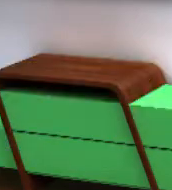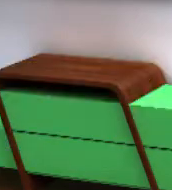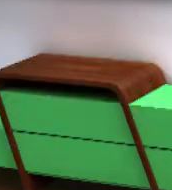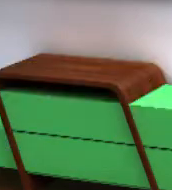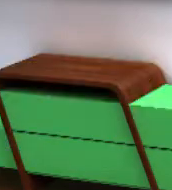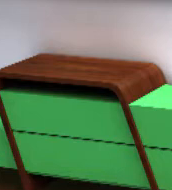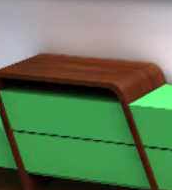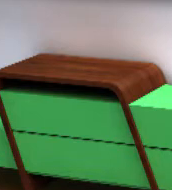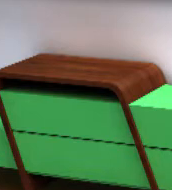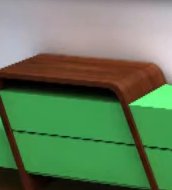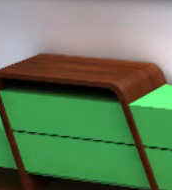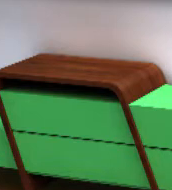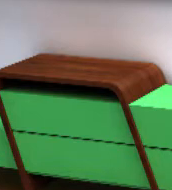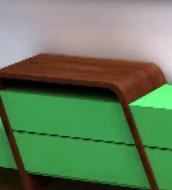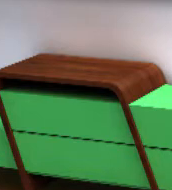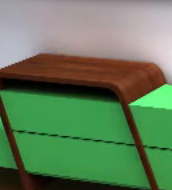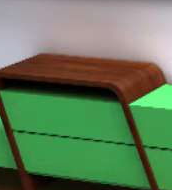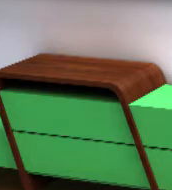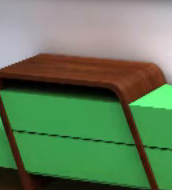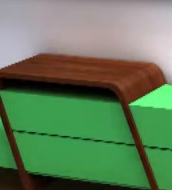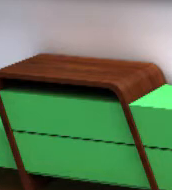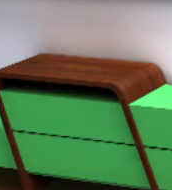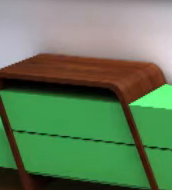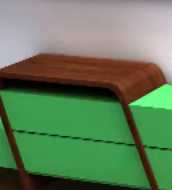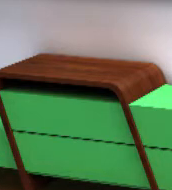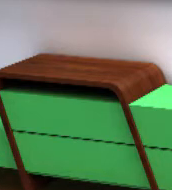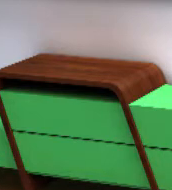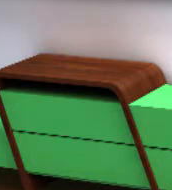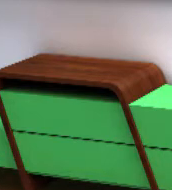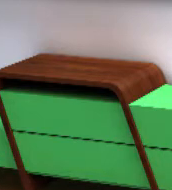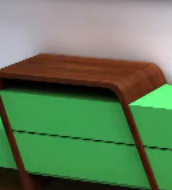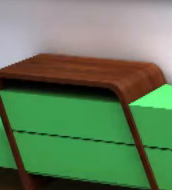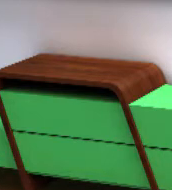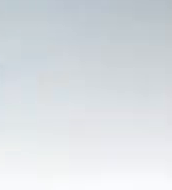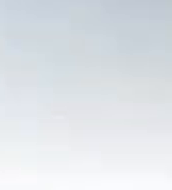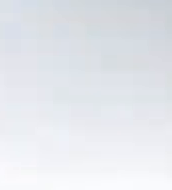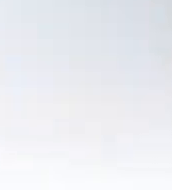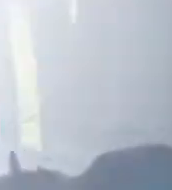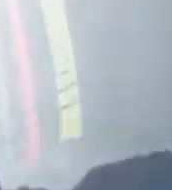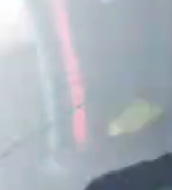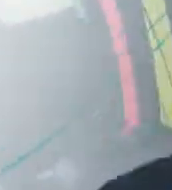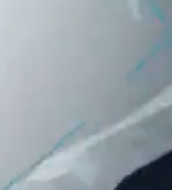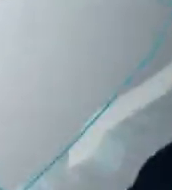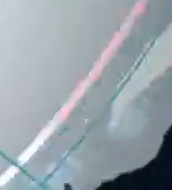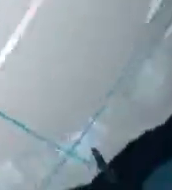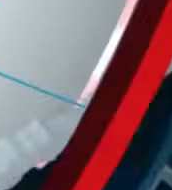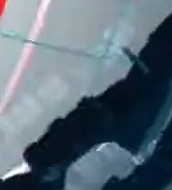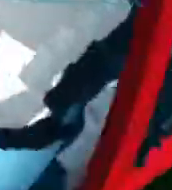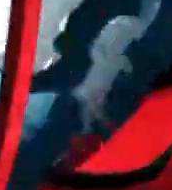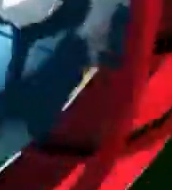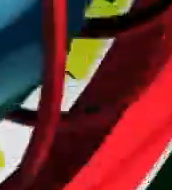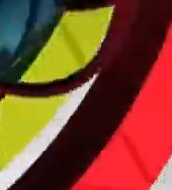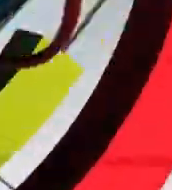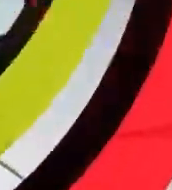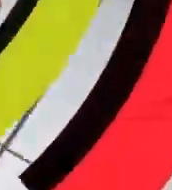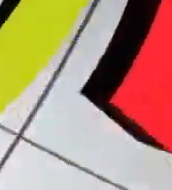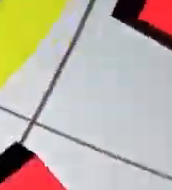remember to be safe and always stay positive to